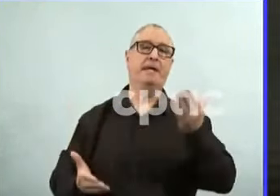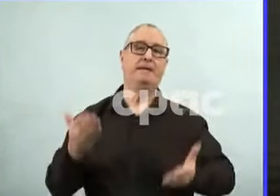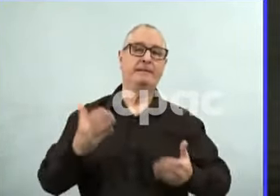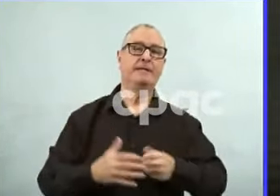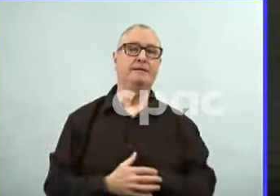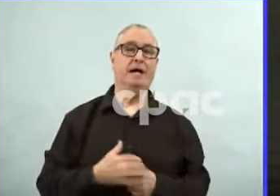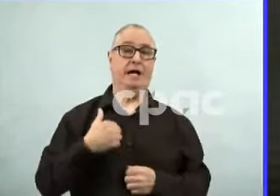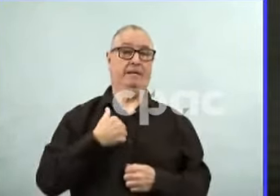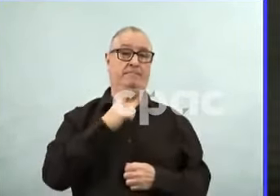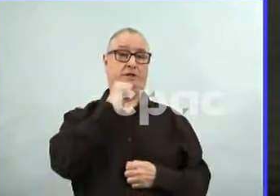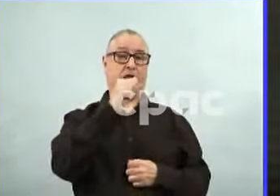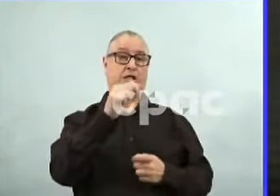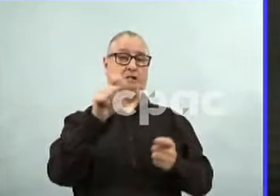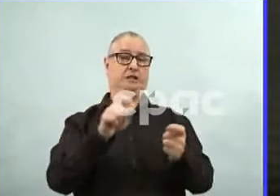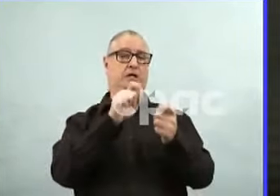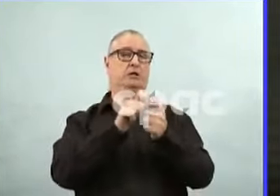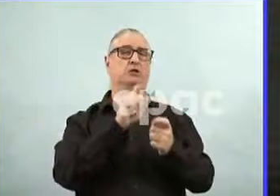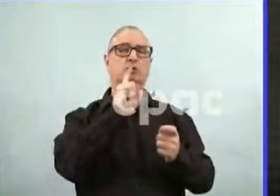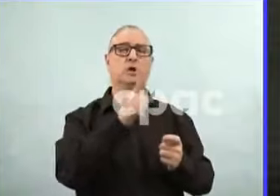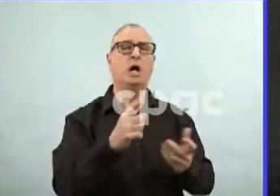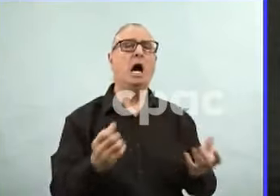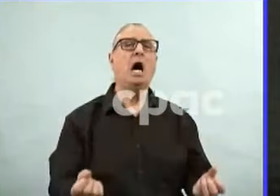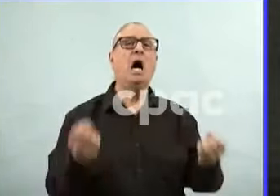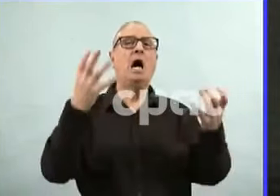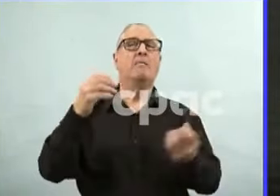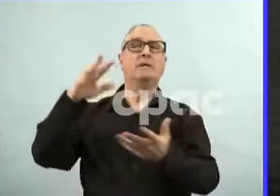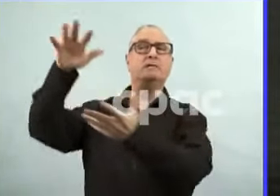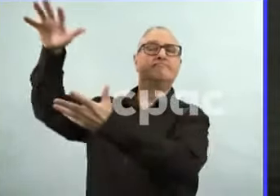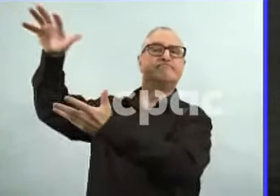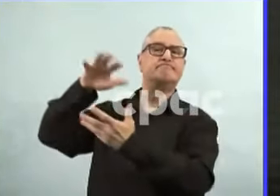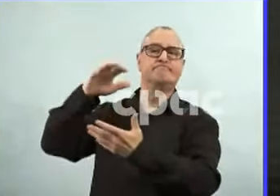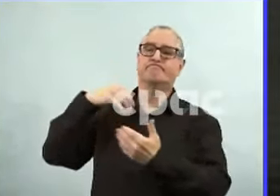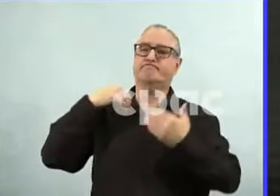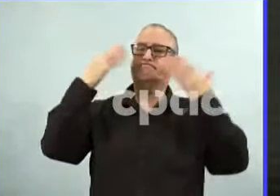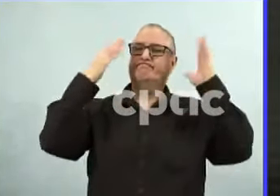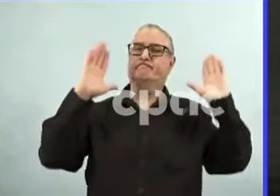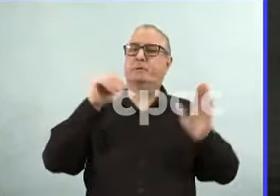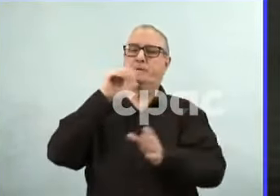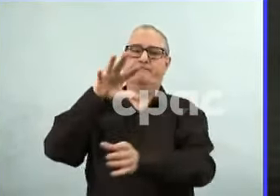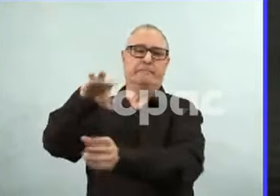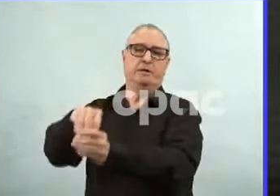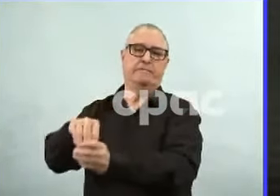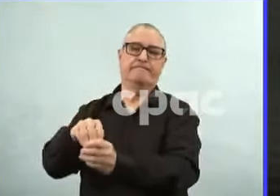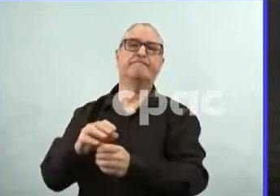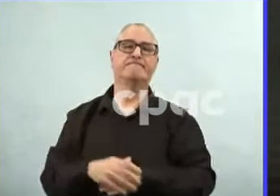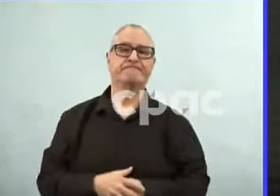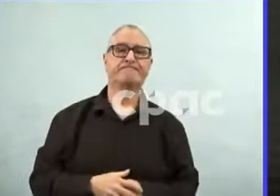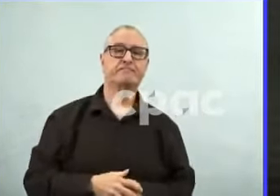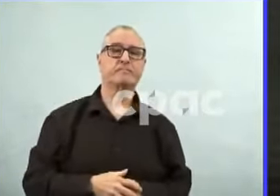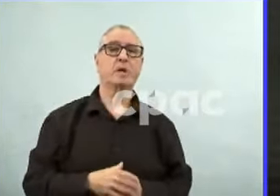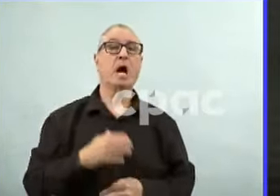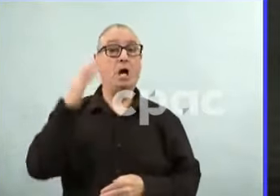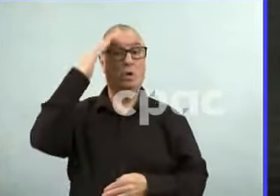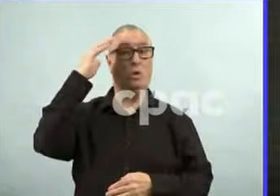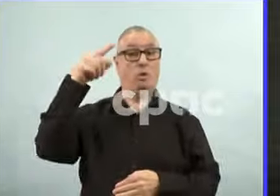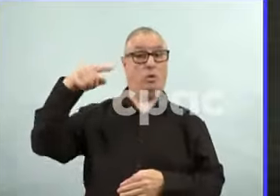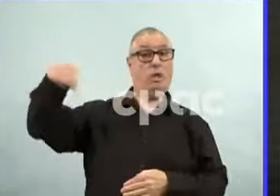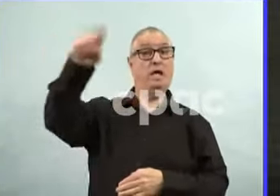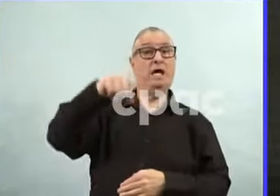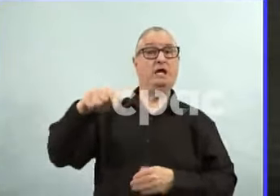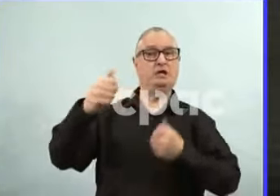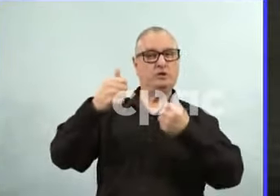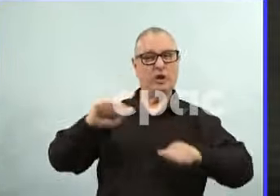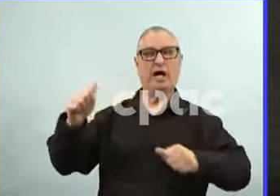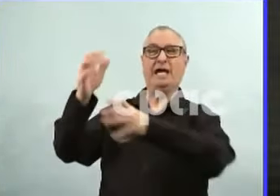right now. I didn't have it for this call here, but, you know, things are being worked on in relation to our testing strategy